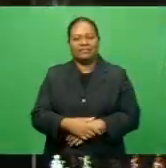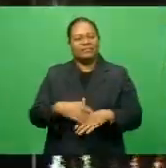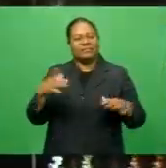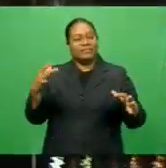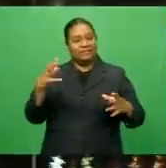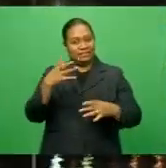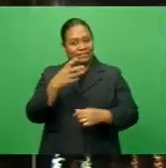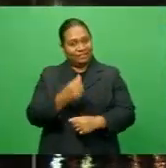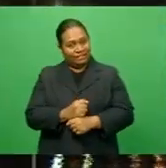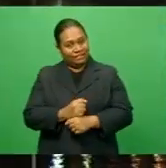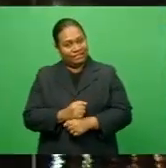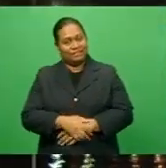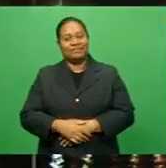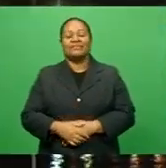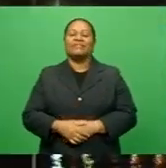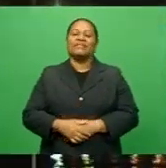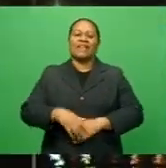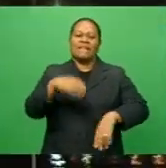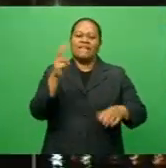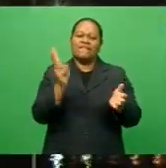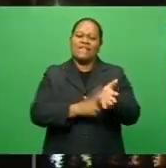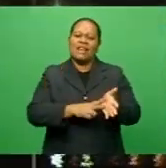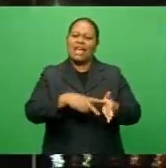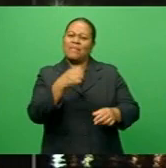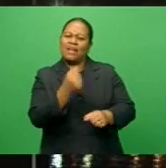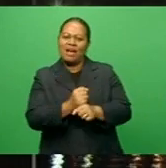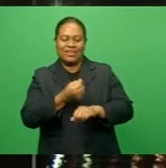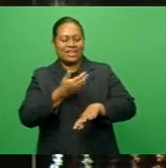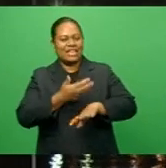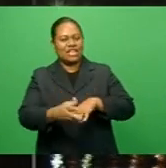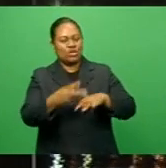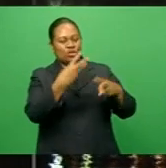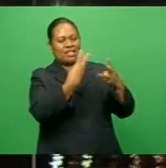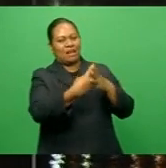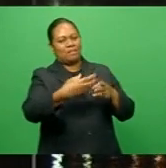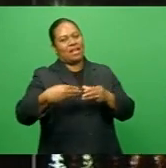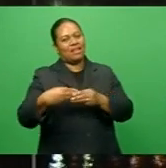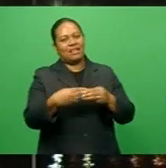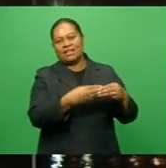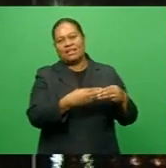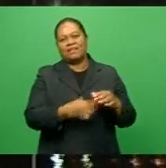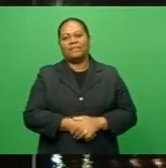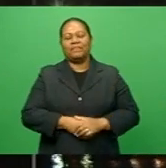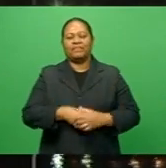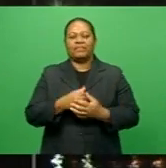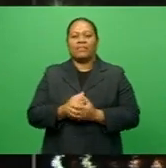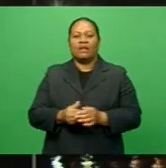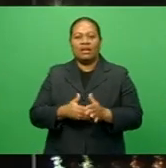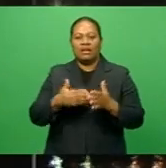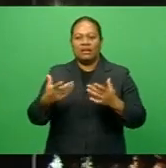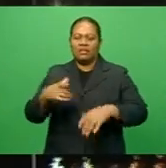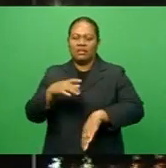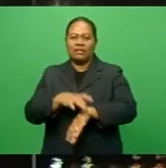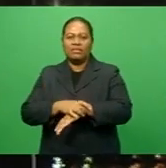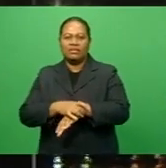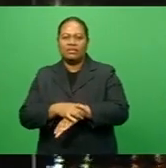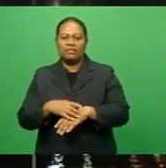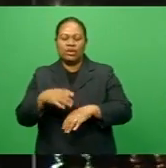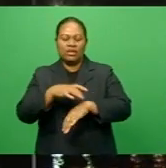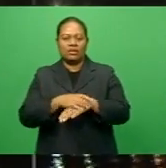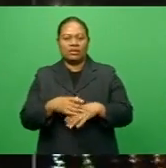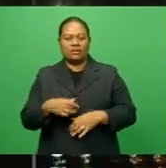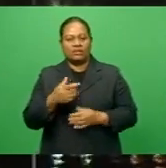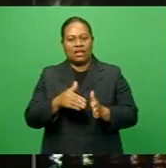Recapping the main stories for tonight, Viliam Ngavoka is new Sidelpa leader. Facebook commentator remanded in custody and